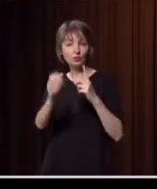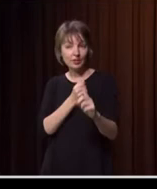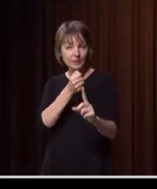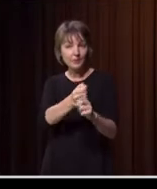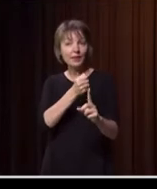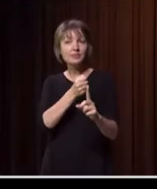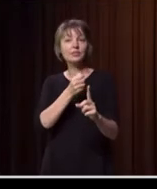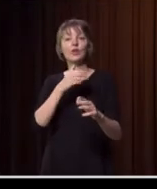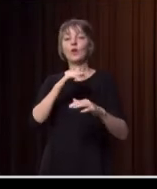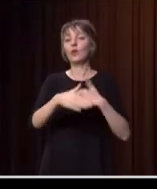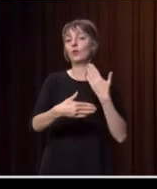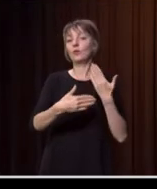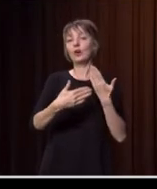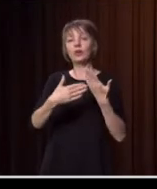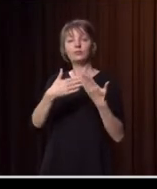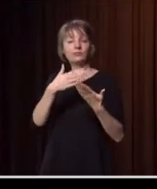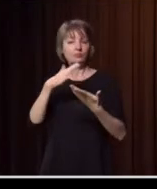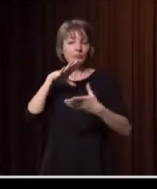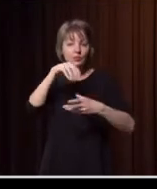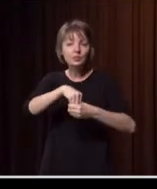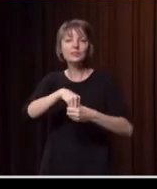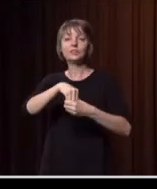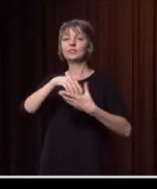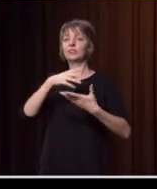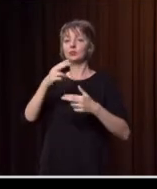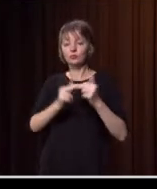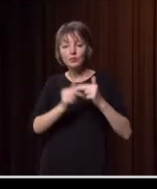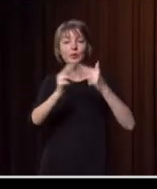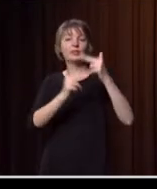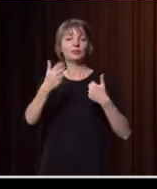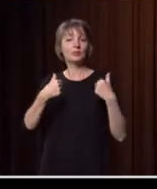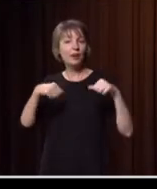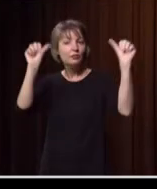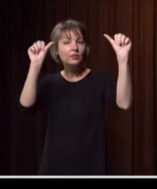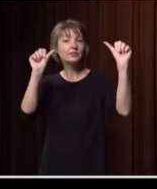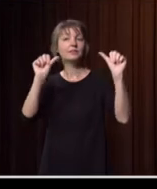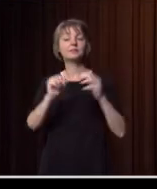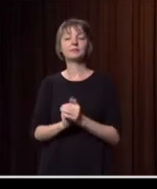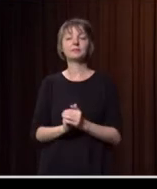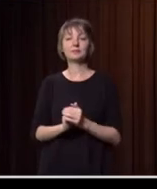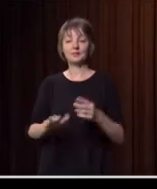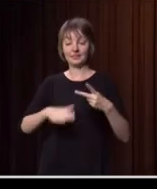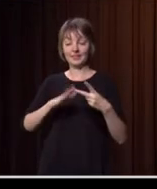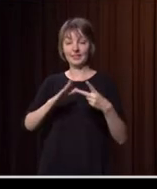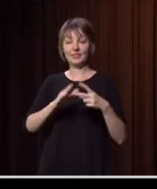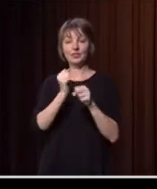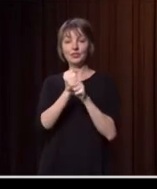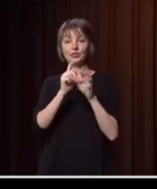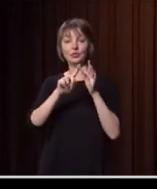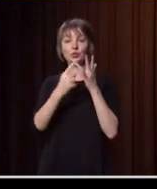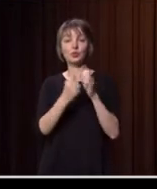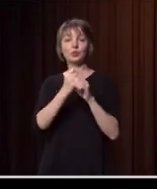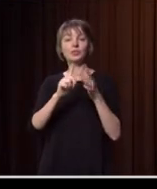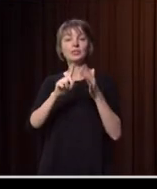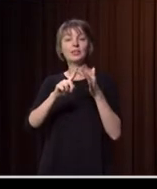the impacts on productivity, inclusivity, rebuilding and recovery. In our second episode with Georgie Harmon, CEO